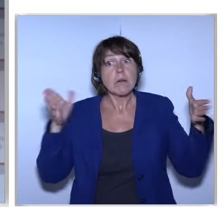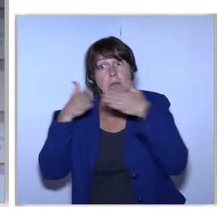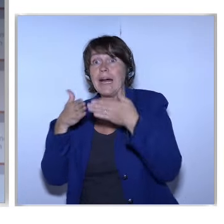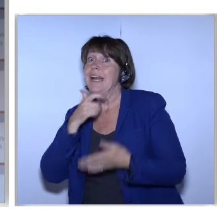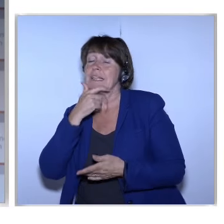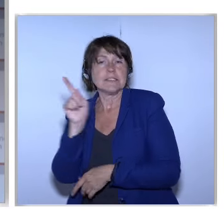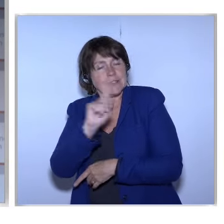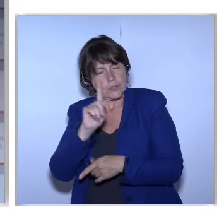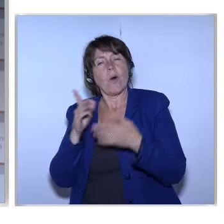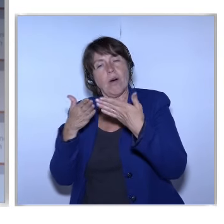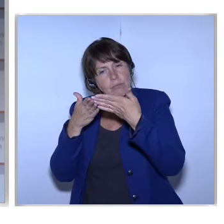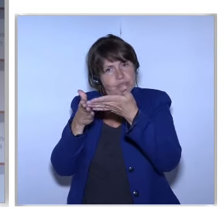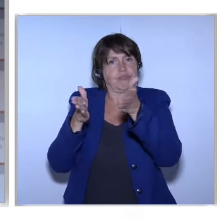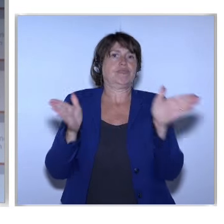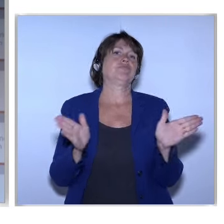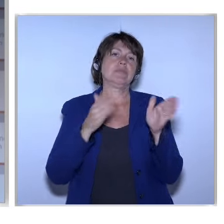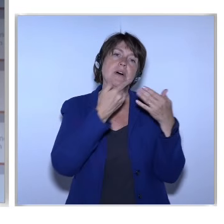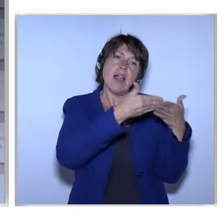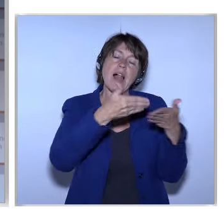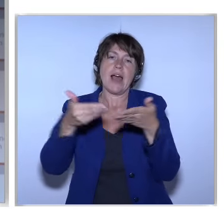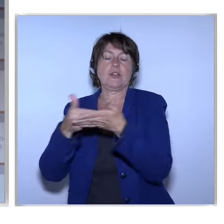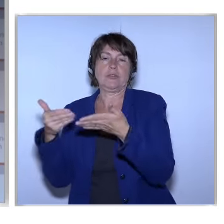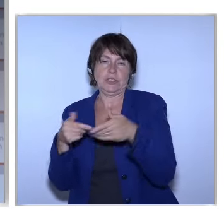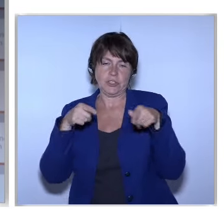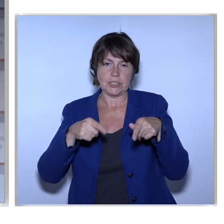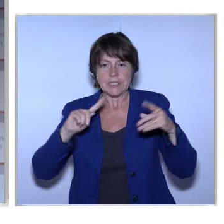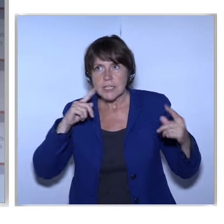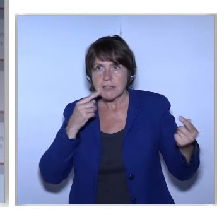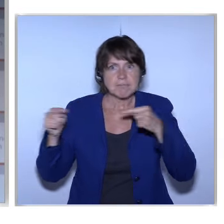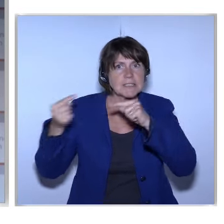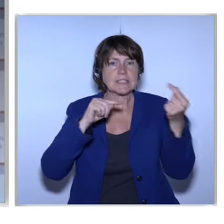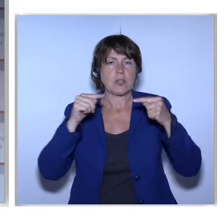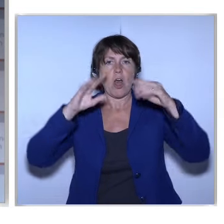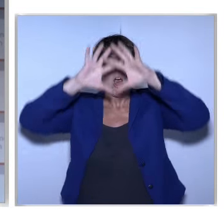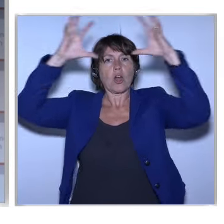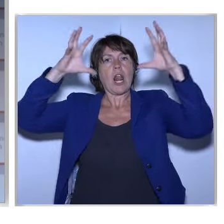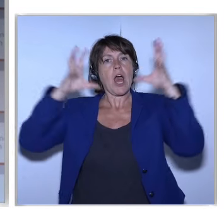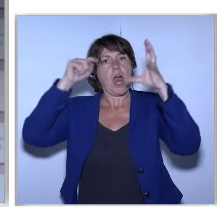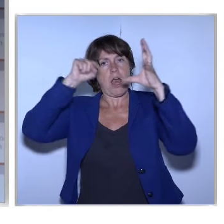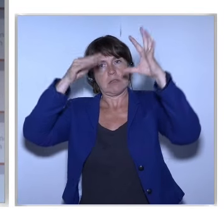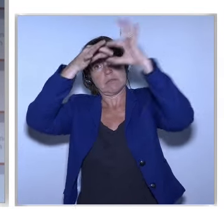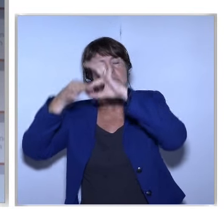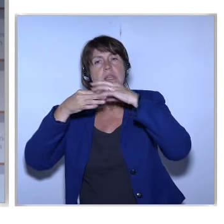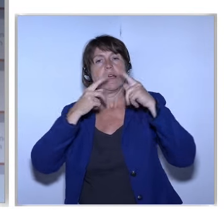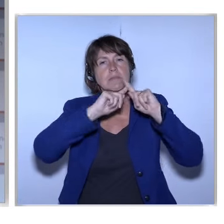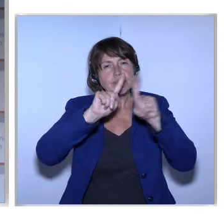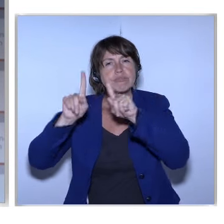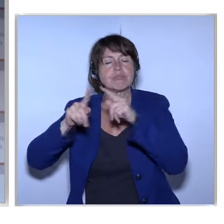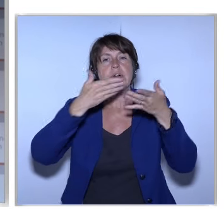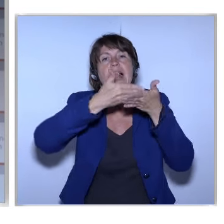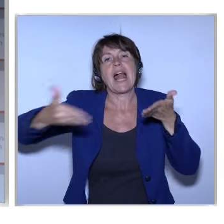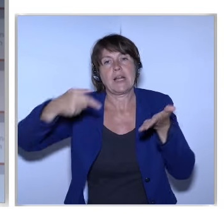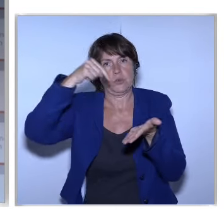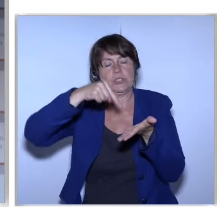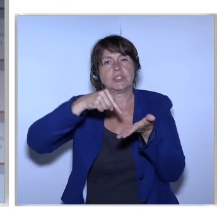Latvian presidency To discuss a cloud For language It seems to me That when we can render The digital single